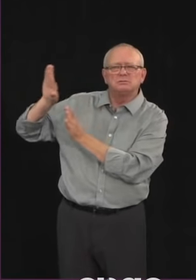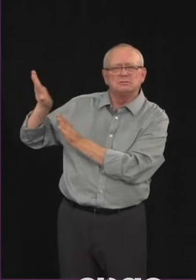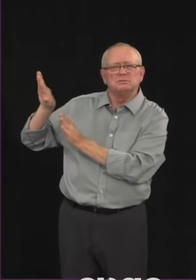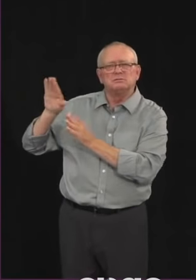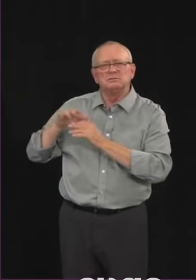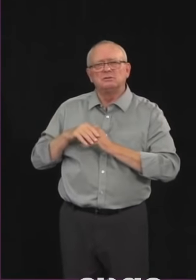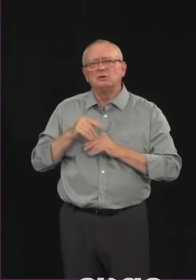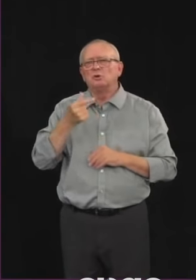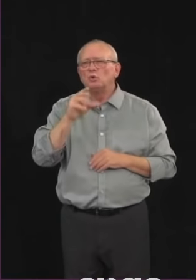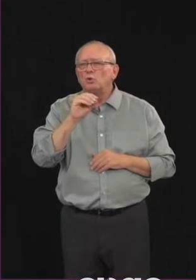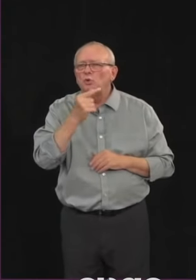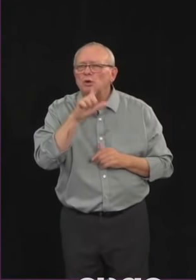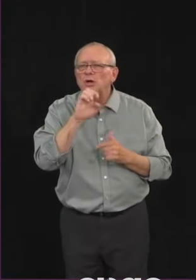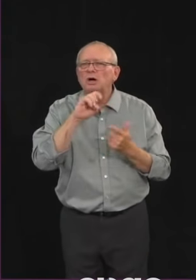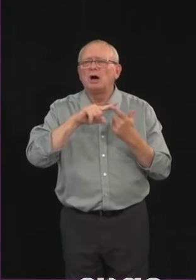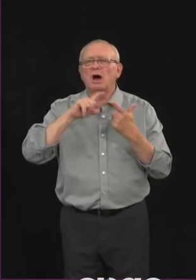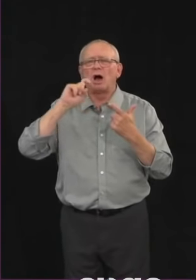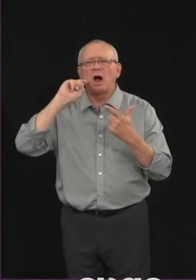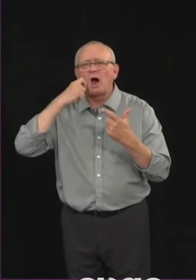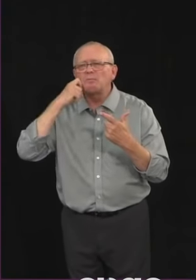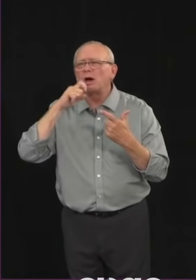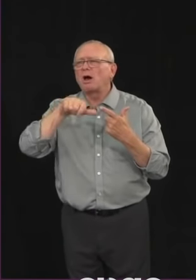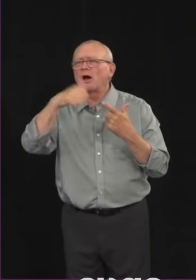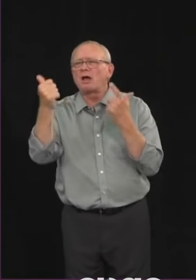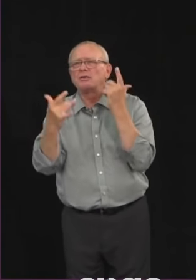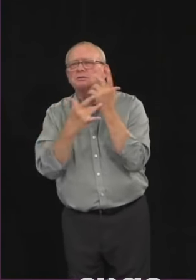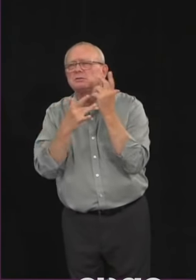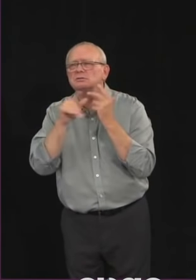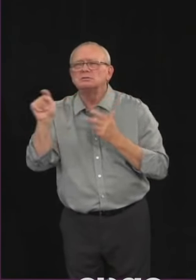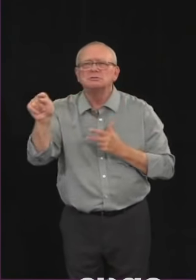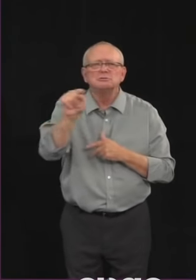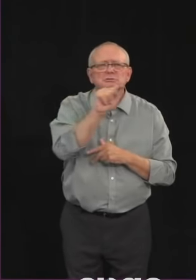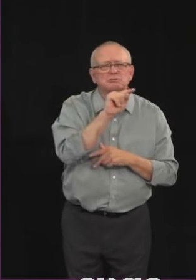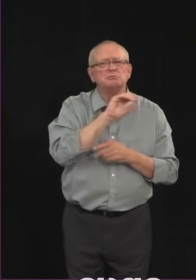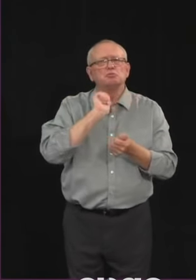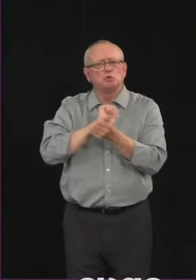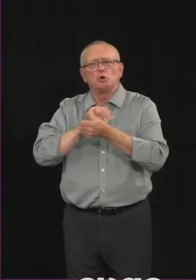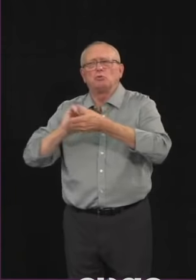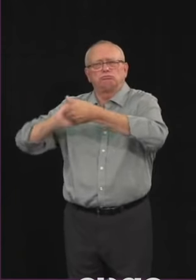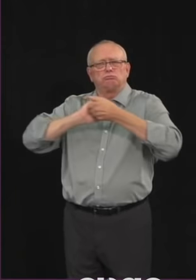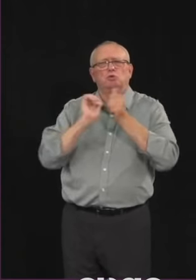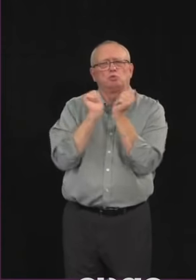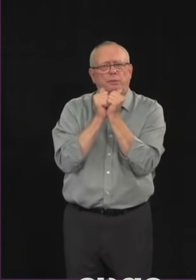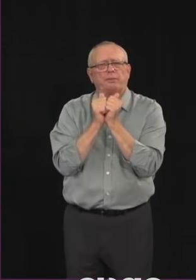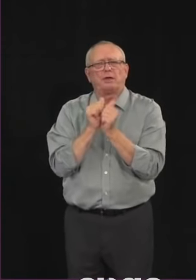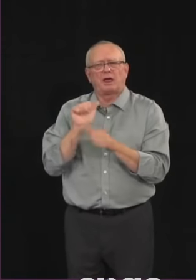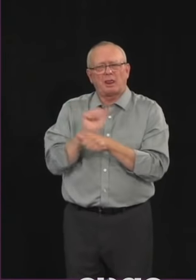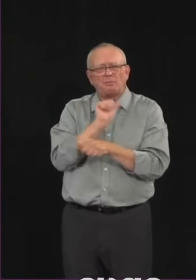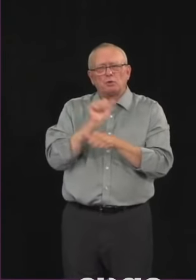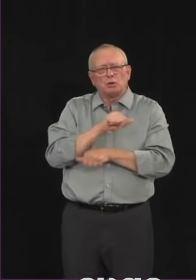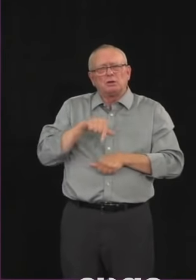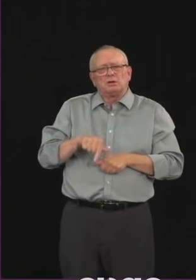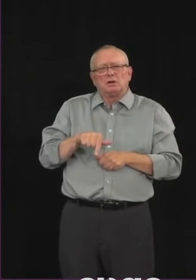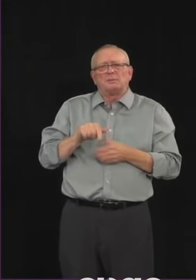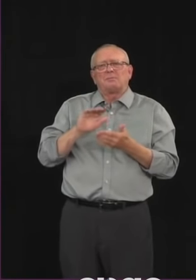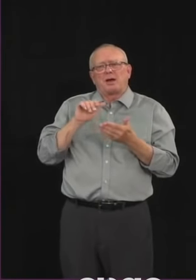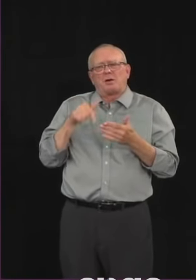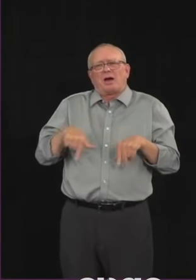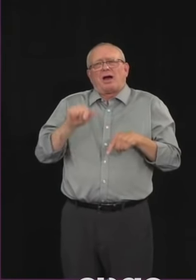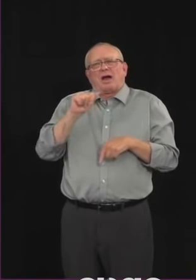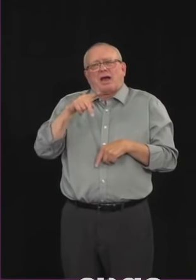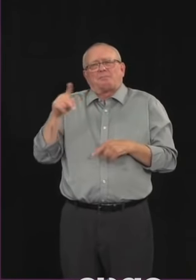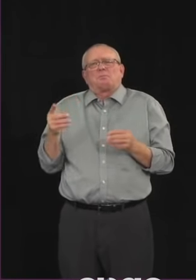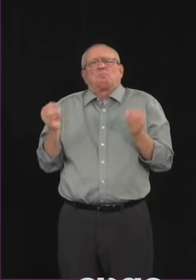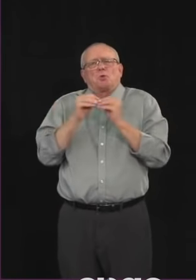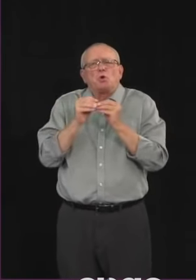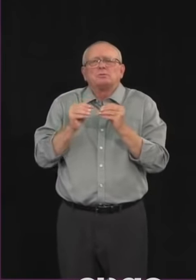major tech companies working directly with us to improve the functionality of the app. So I will renew